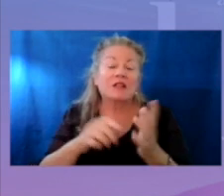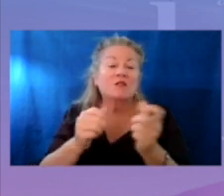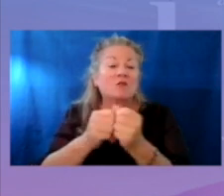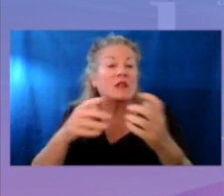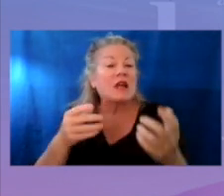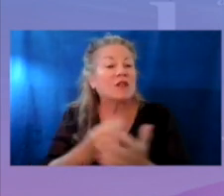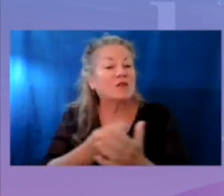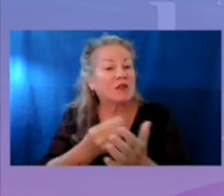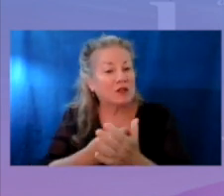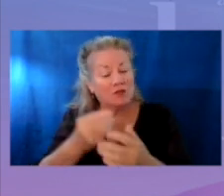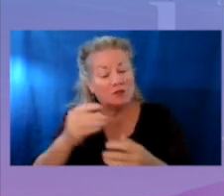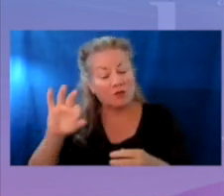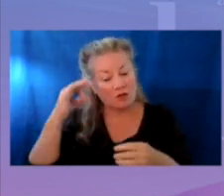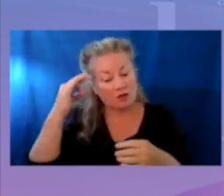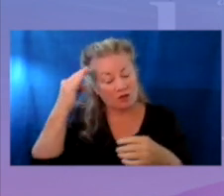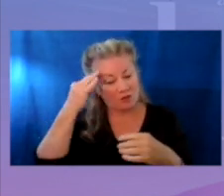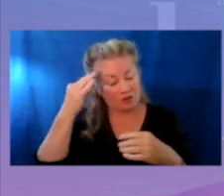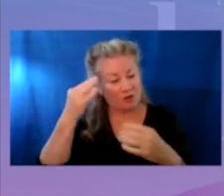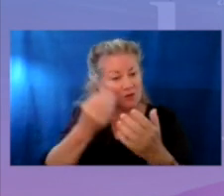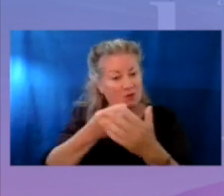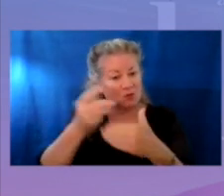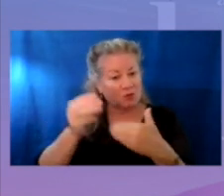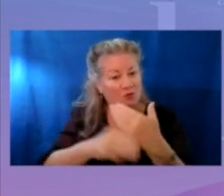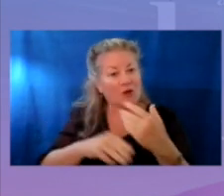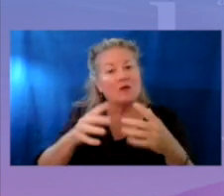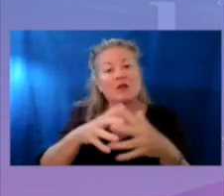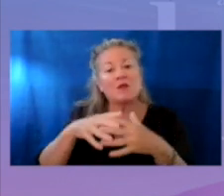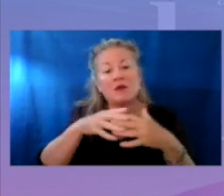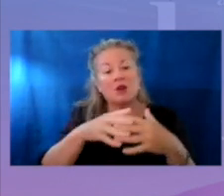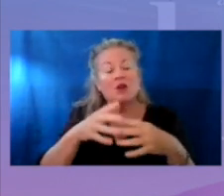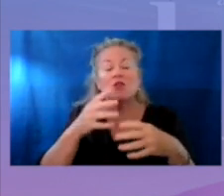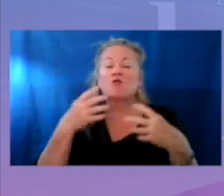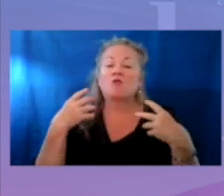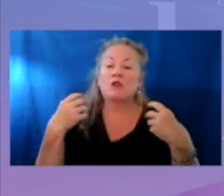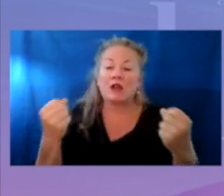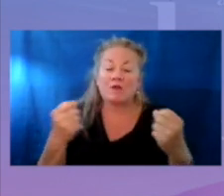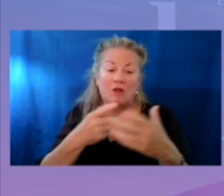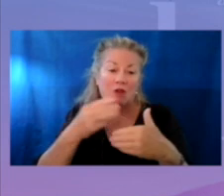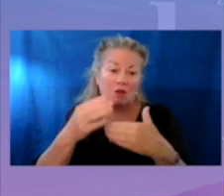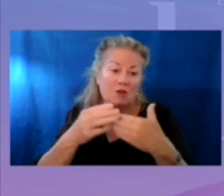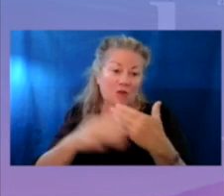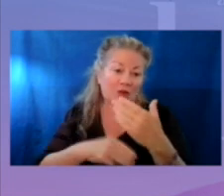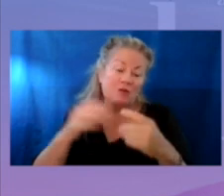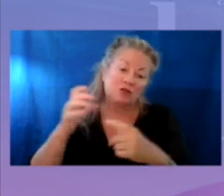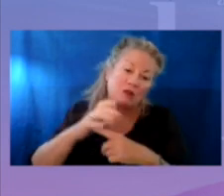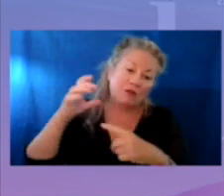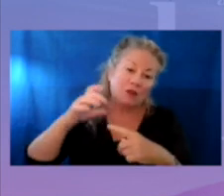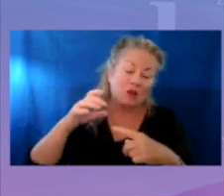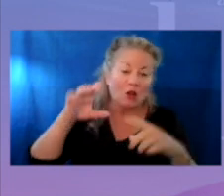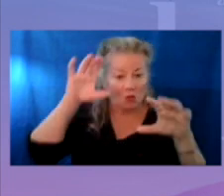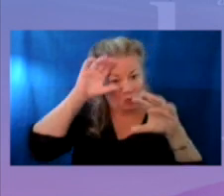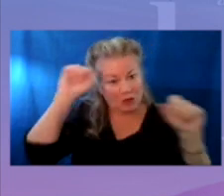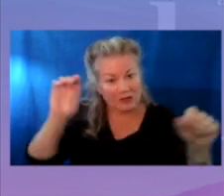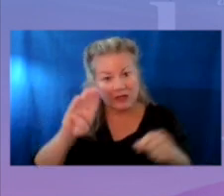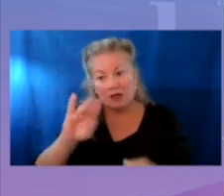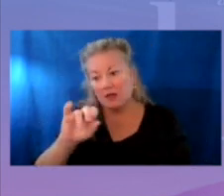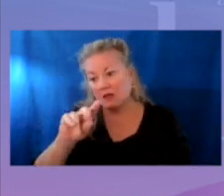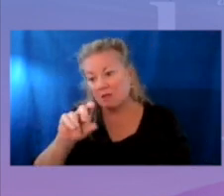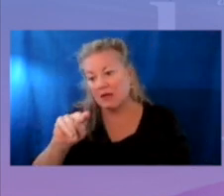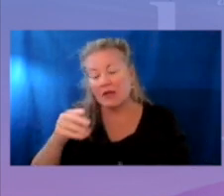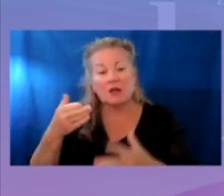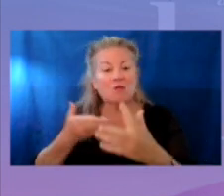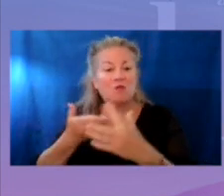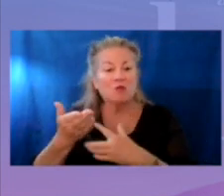the funding provided through the federal ESSA program and the American Recovery Plan that was championed by President Biden and